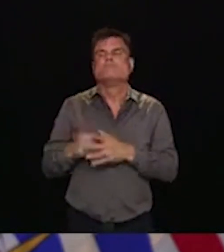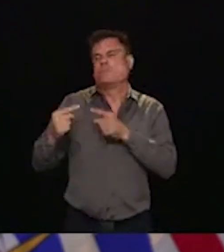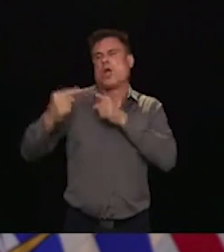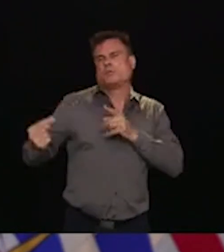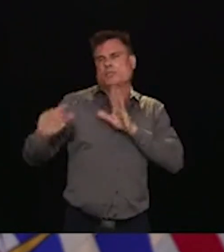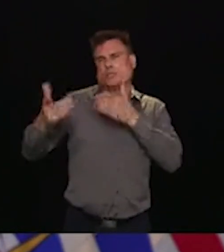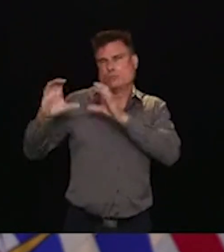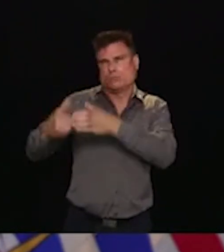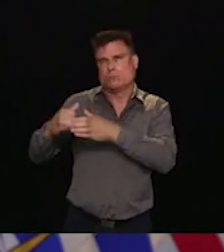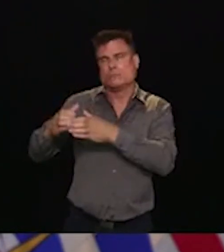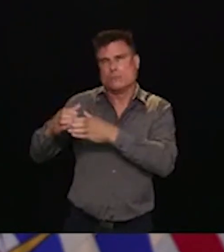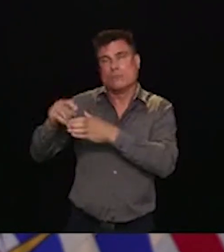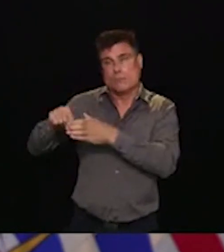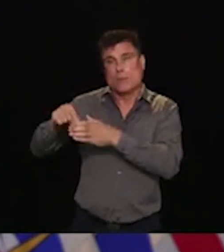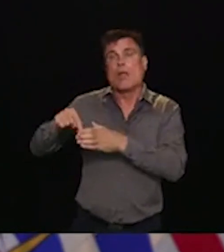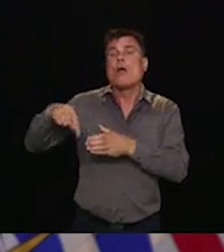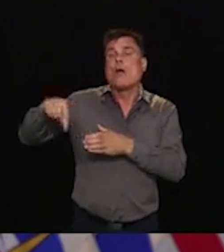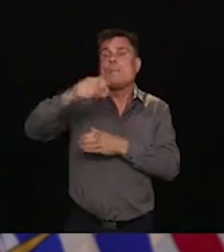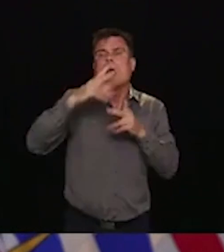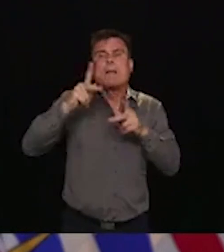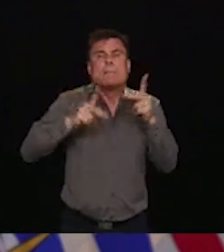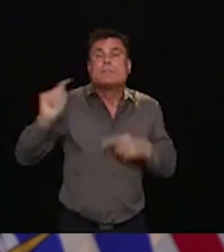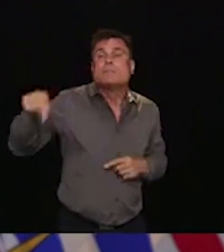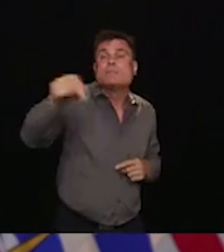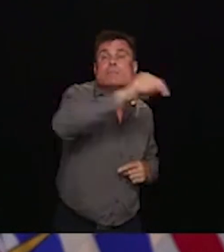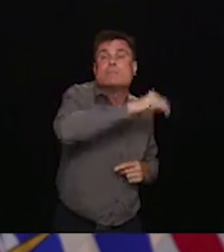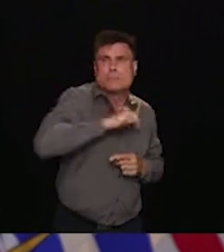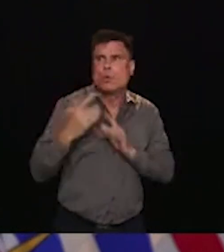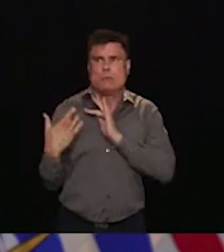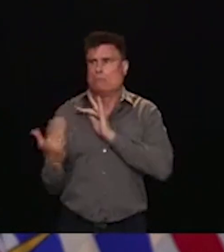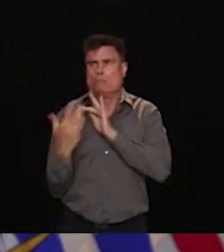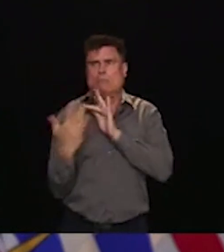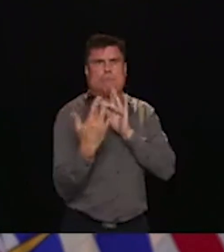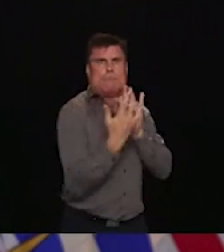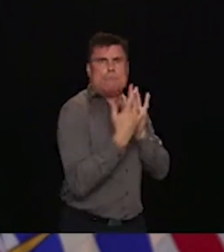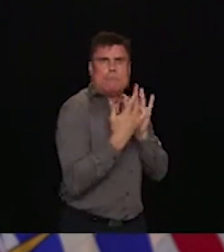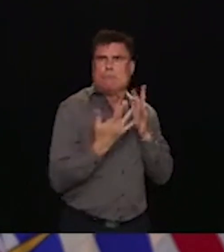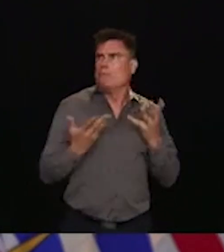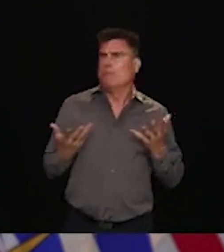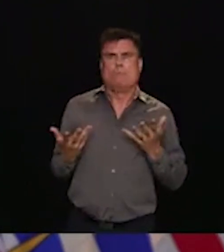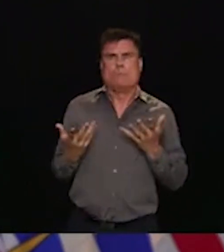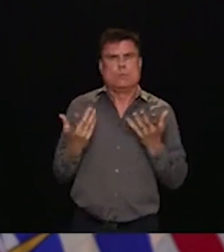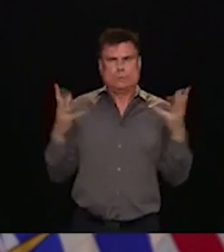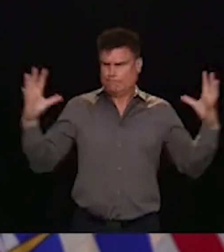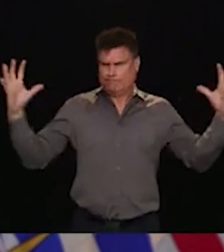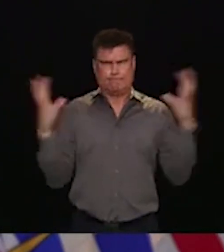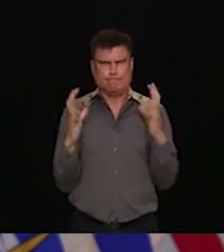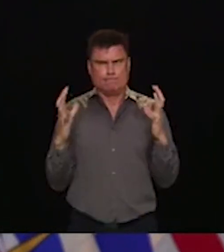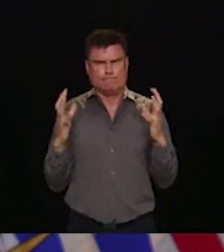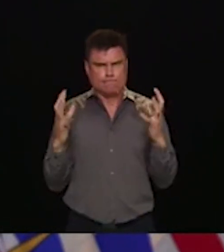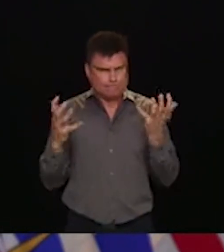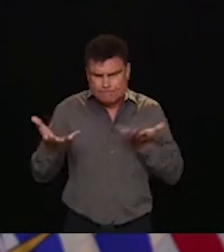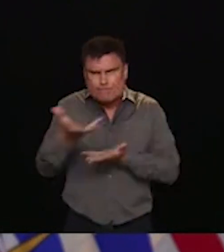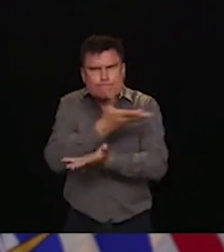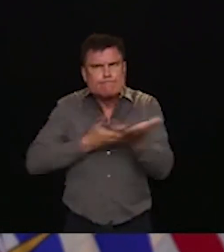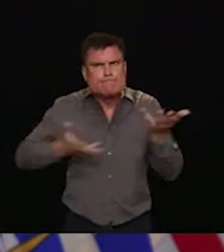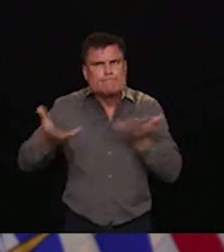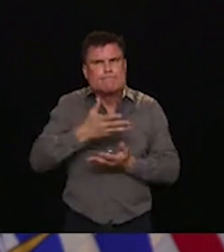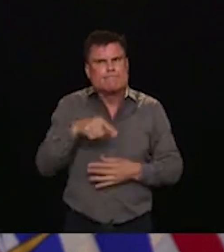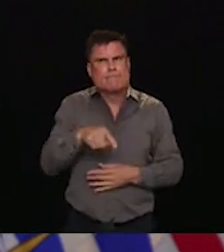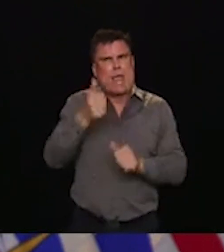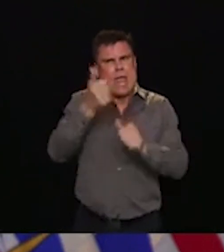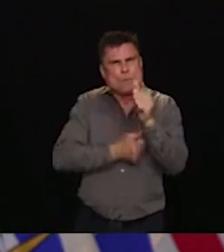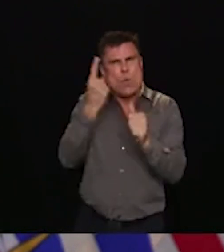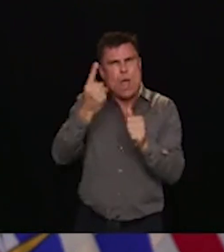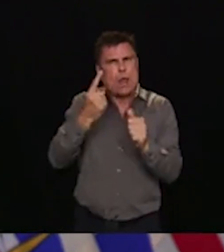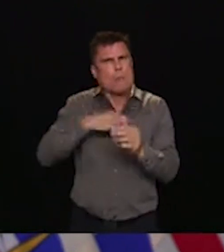role for everyone involved to getting to a solution. And that includes government. While there is no quick fix to this